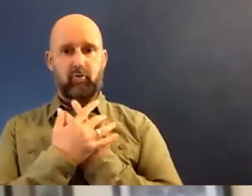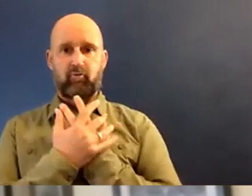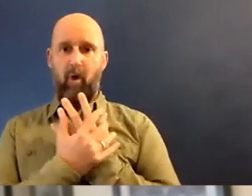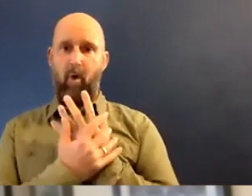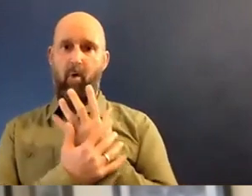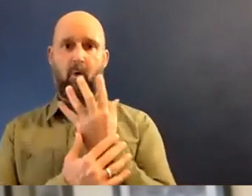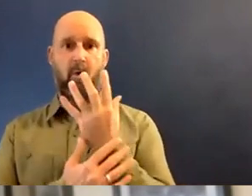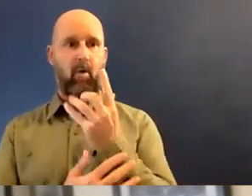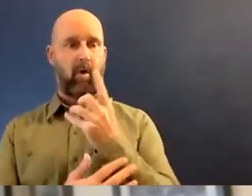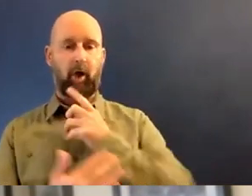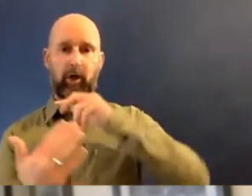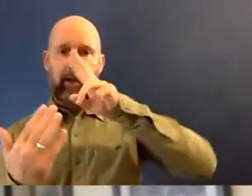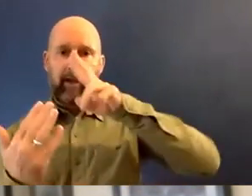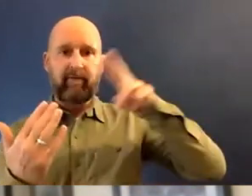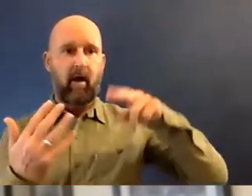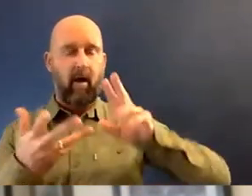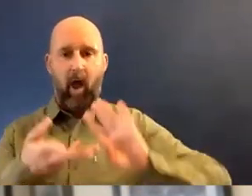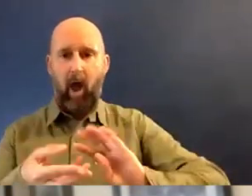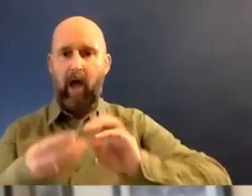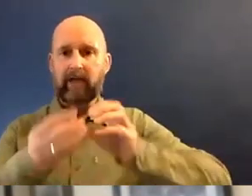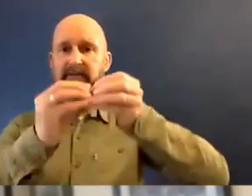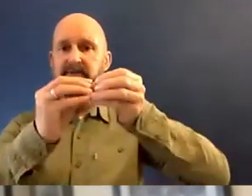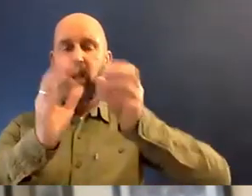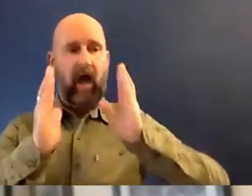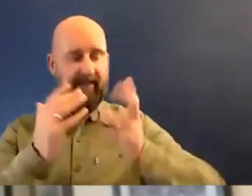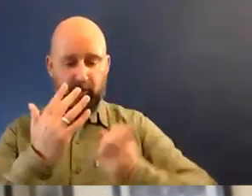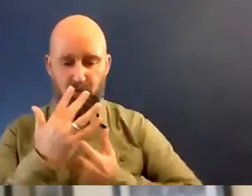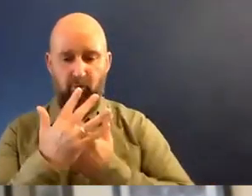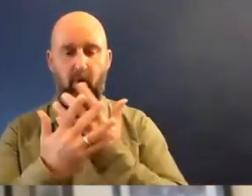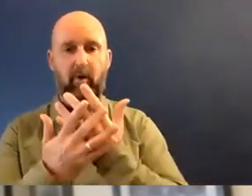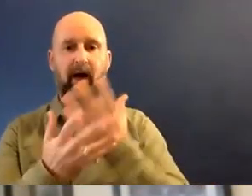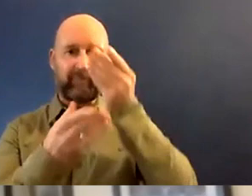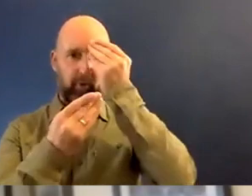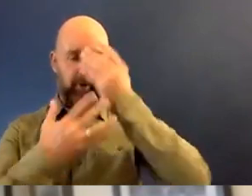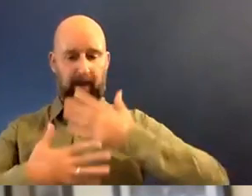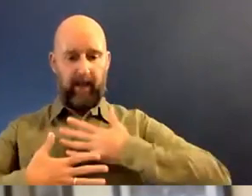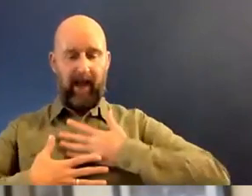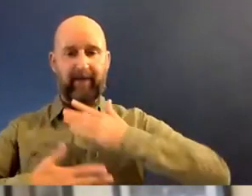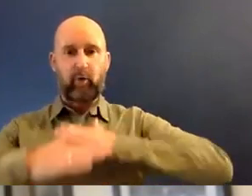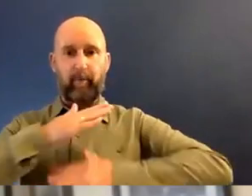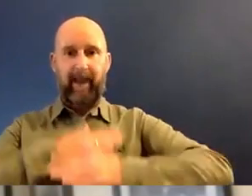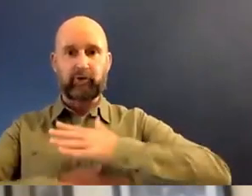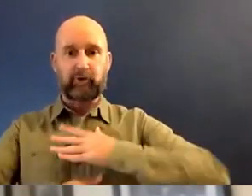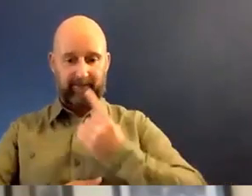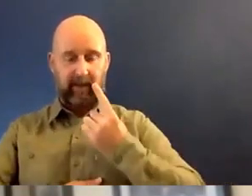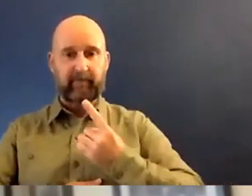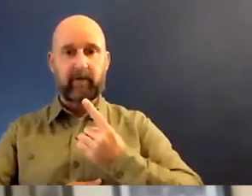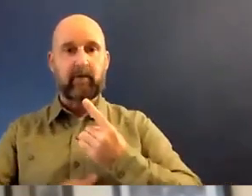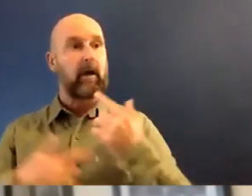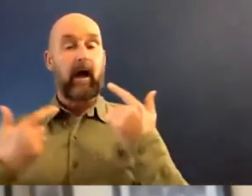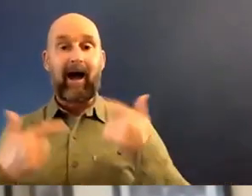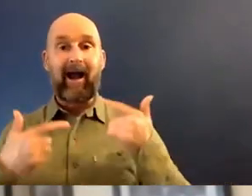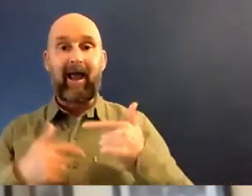a calligrapher, as an artist. I've had to learn about patience with myself, about making mistakes powerfully,